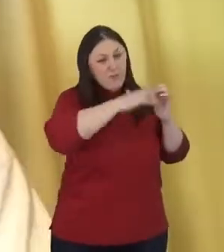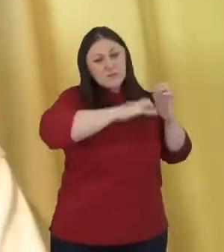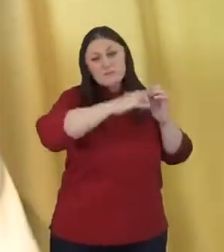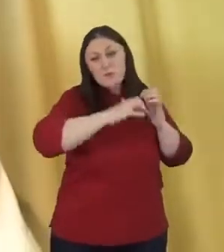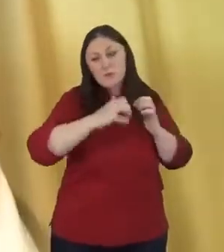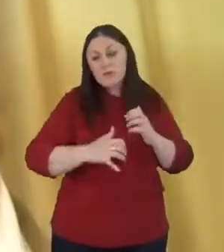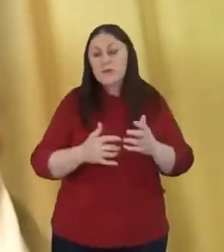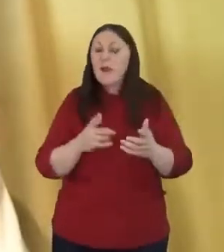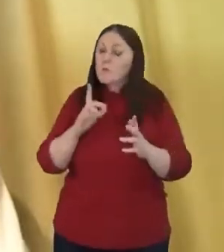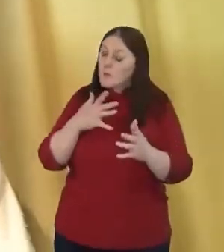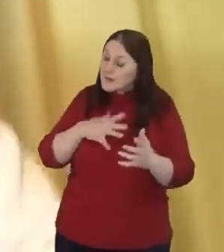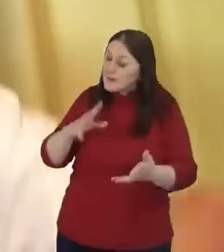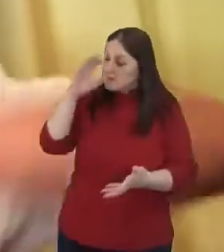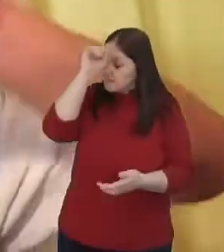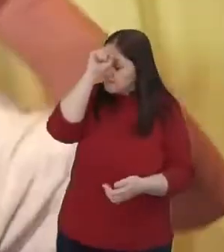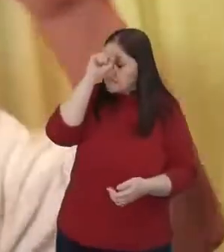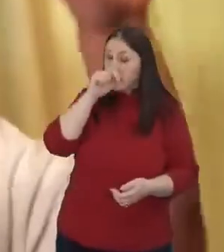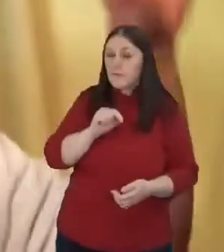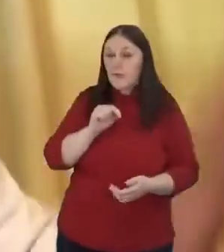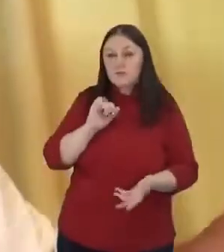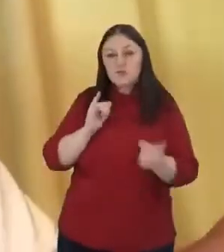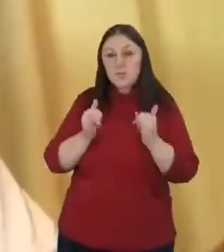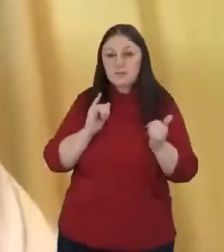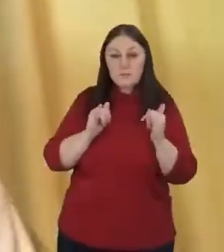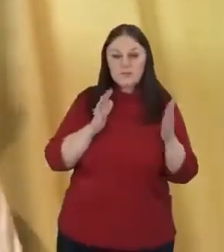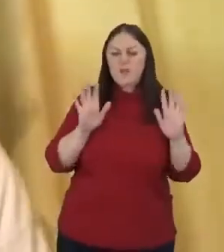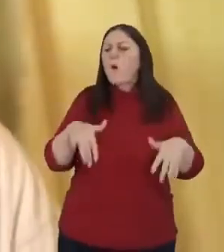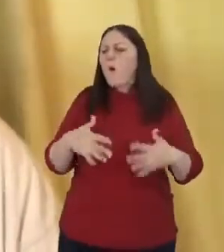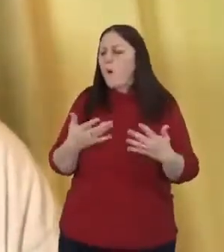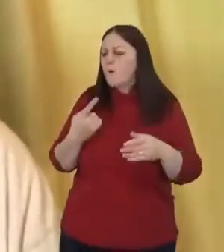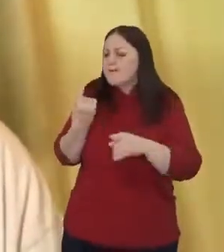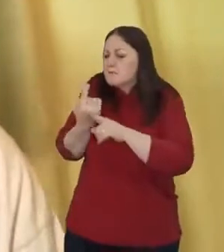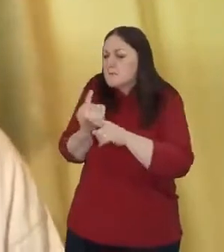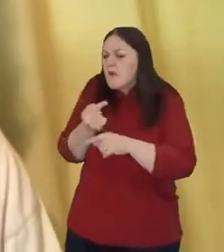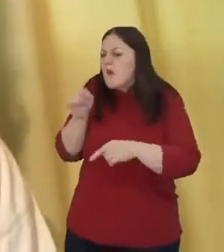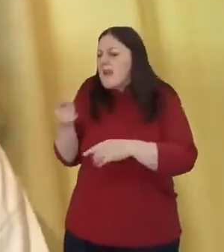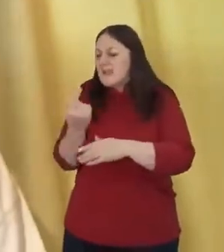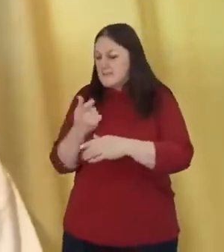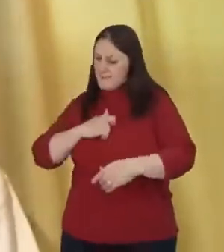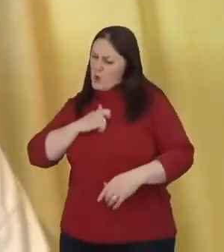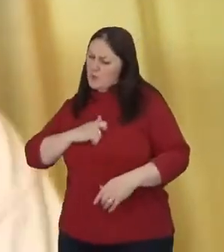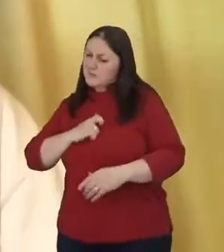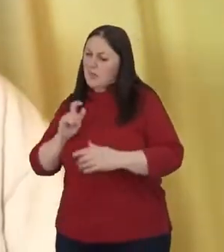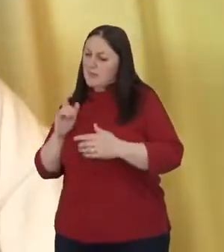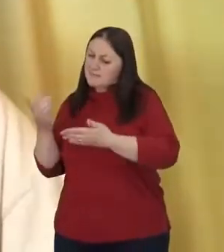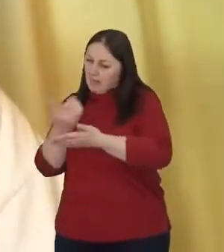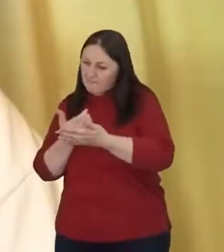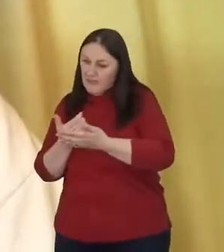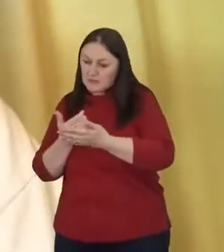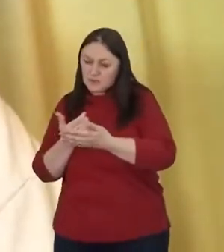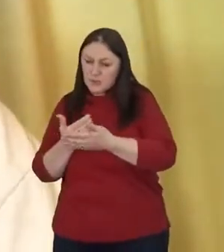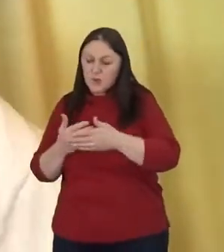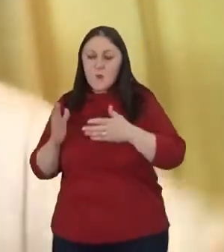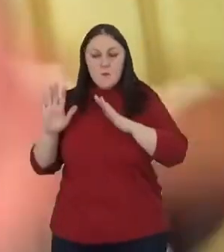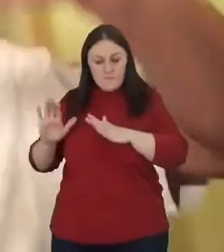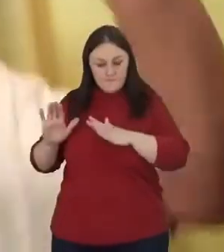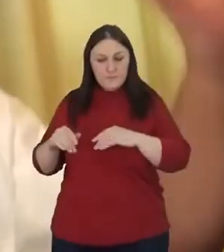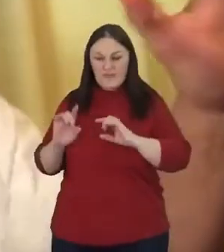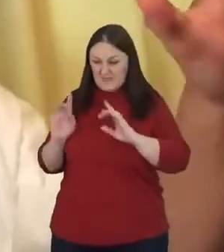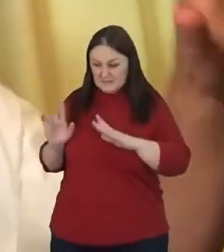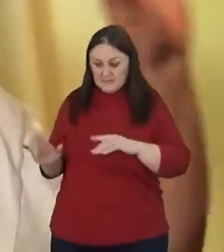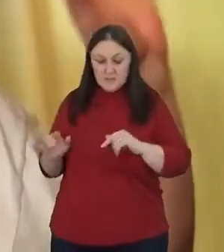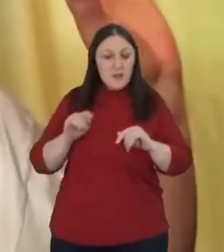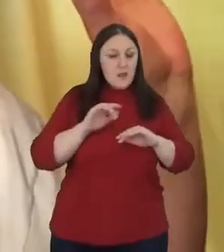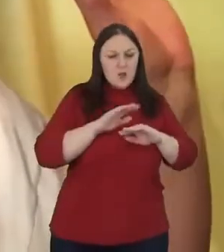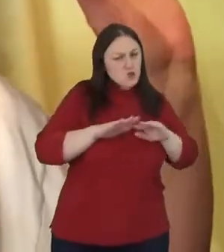get imbalanced, right? And we say, oh, this is just about personal salvation, not social justice. Or we say, no, this is just about social justice,